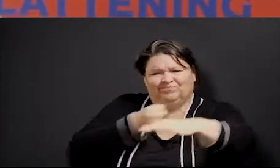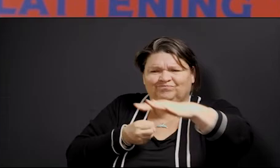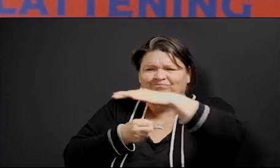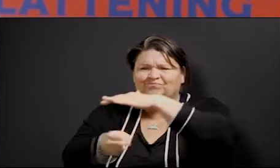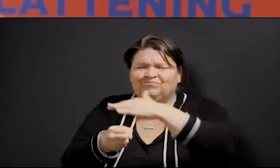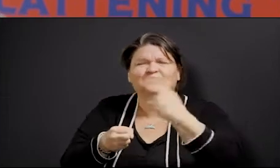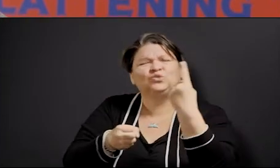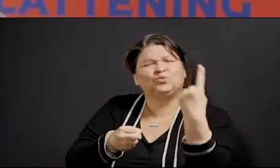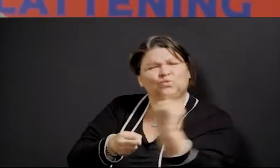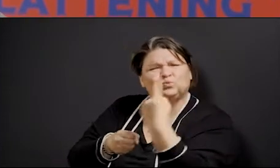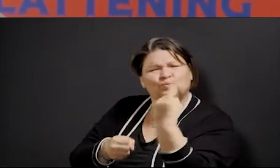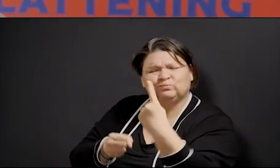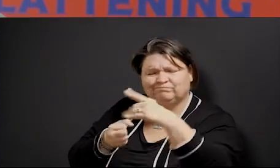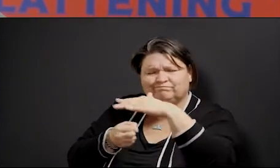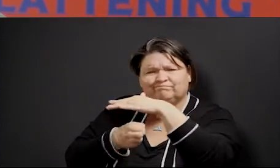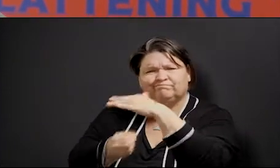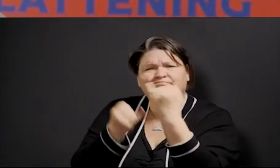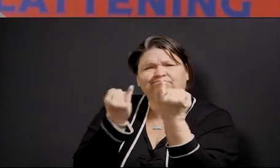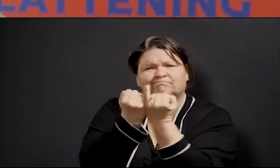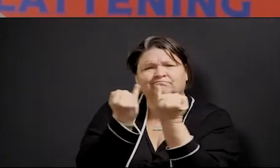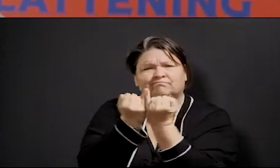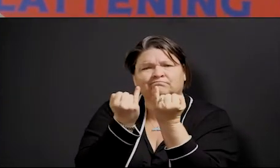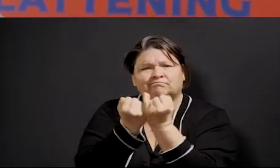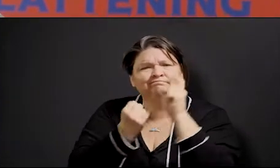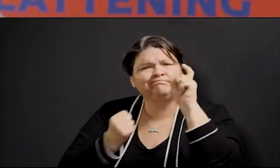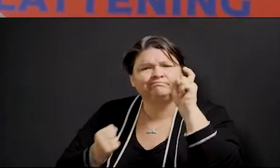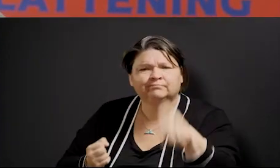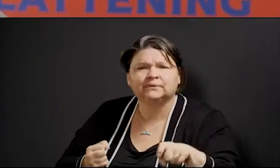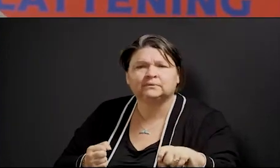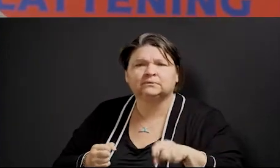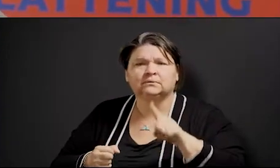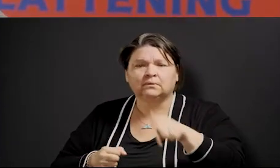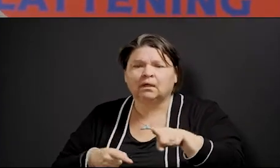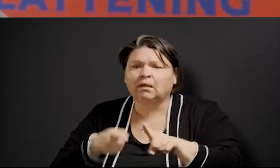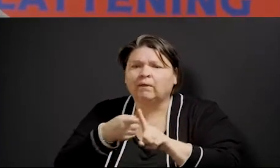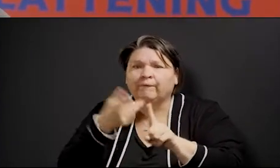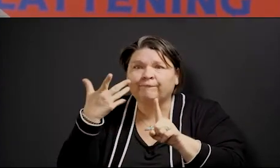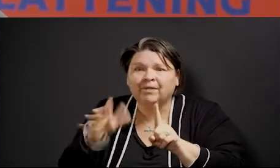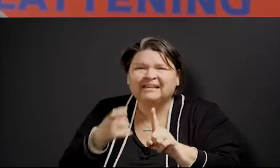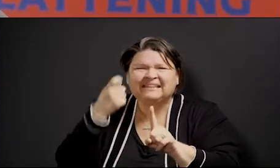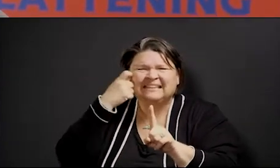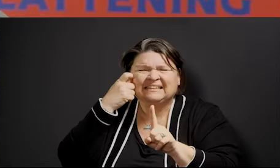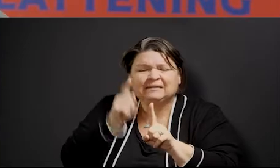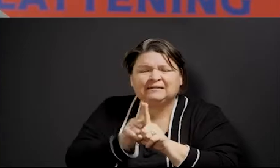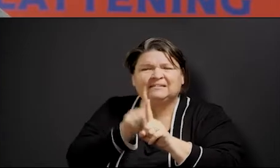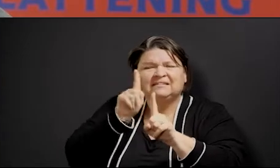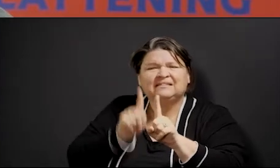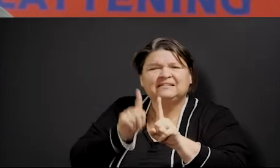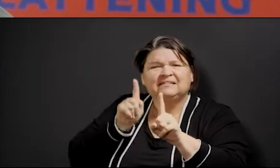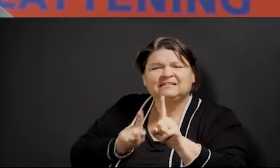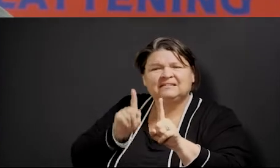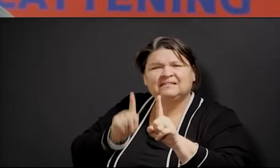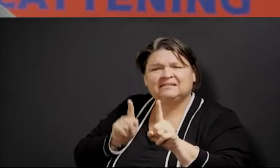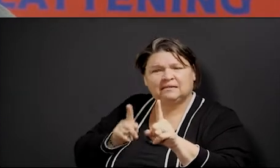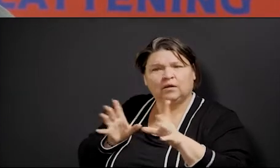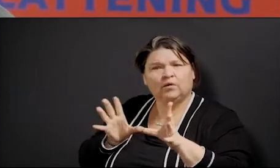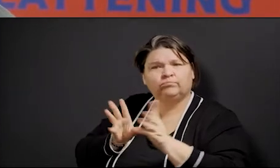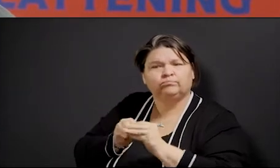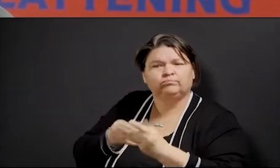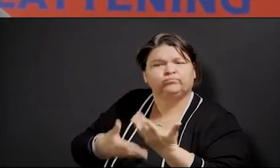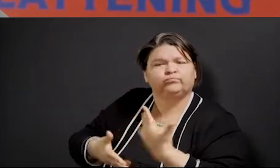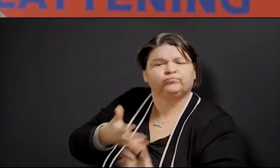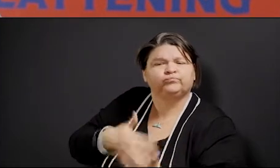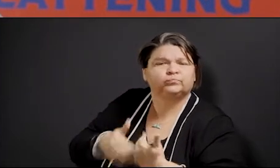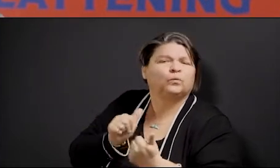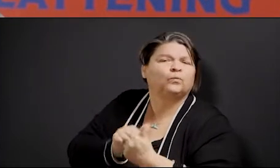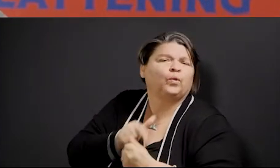contact with and who they might have spread this virus to. And so testing is the first and really